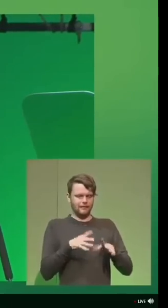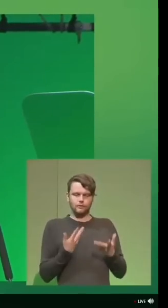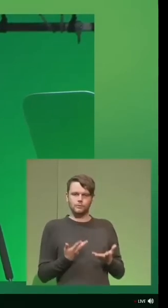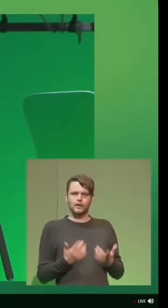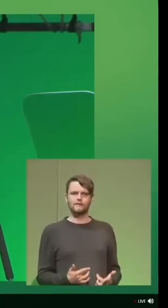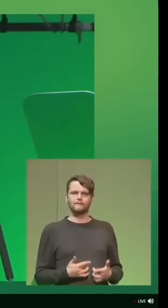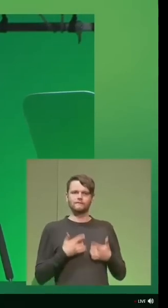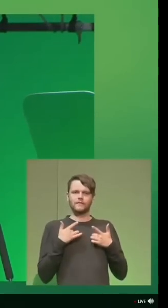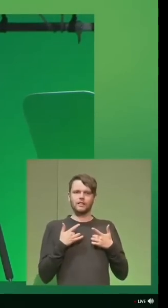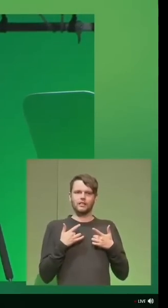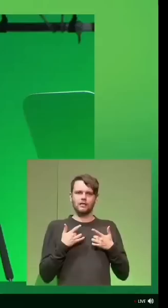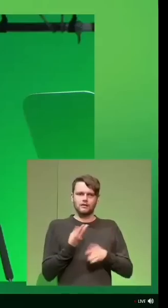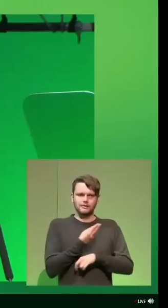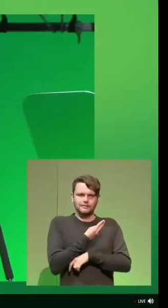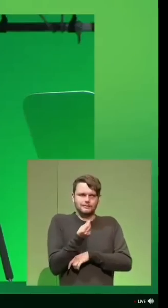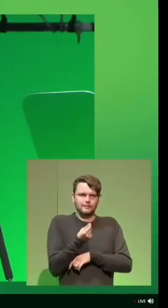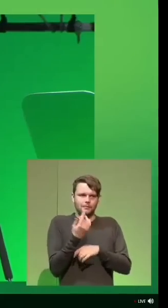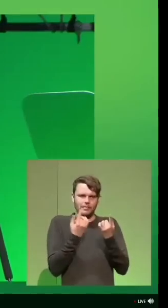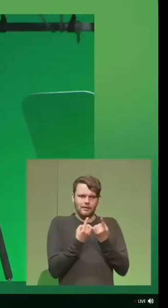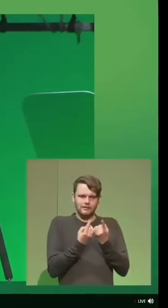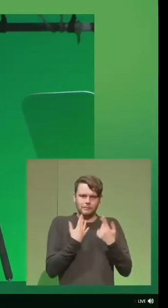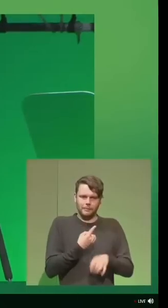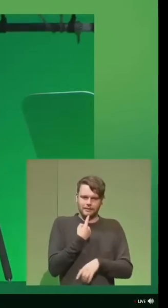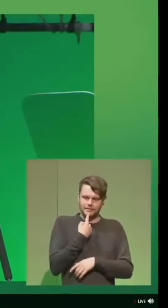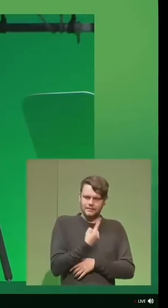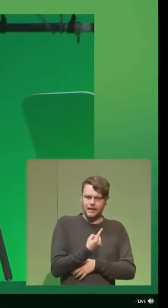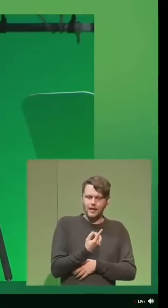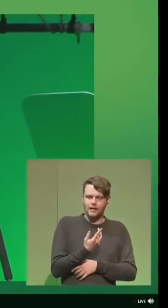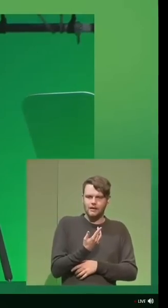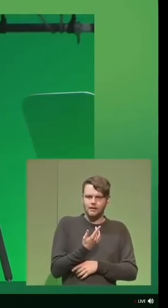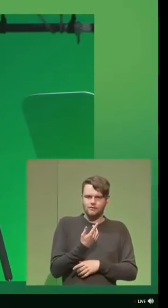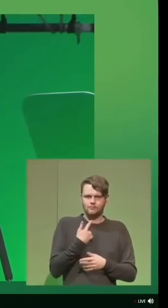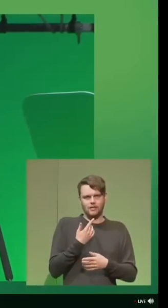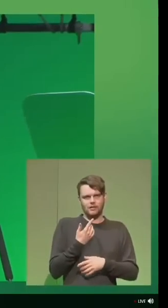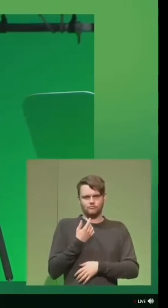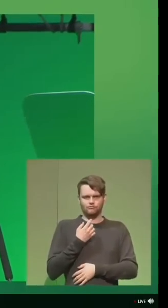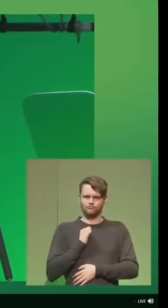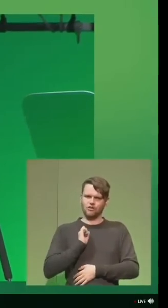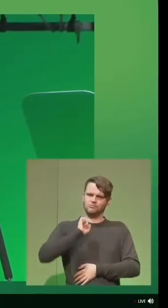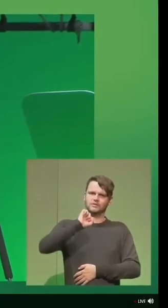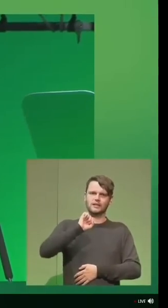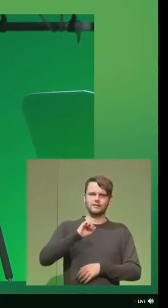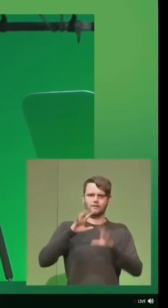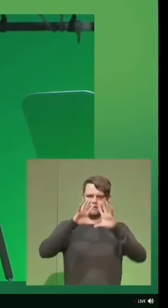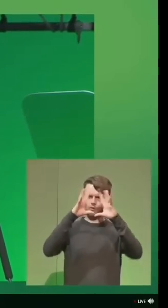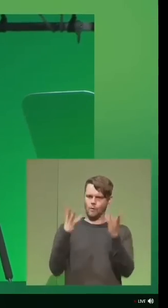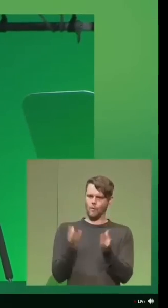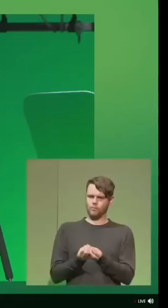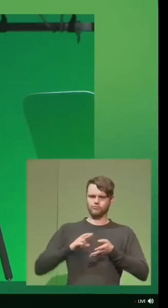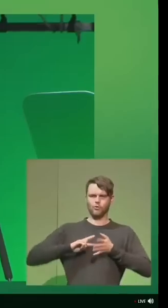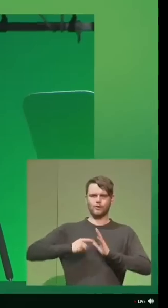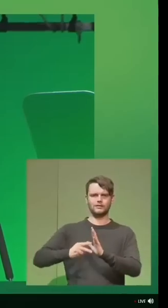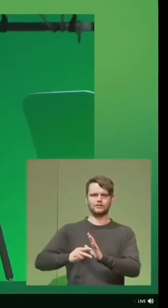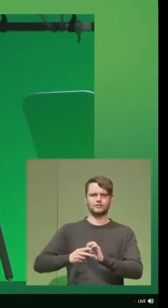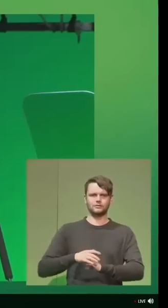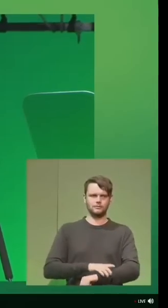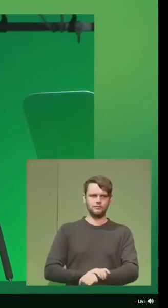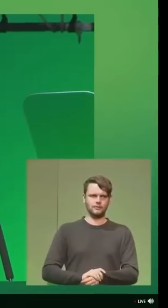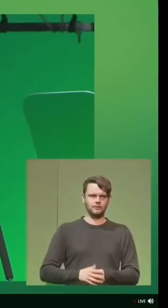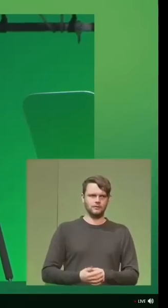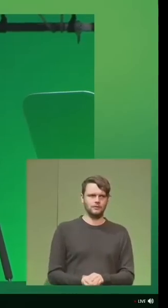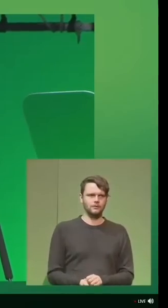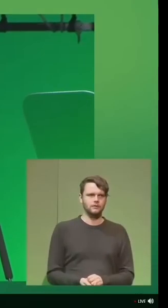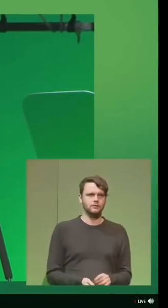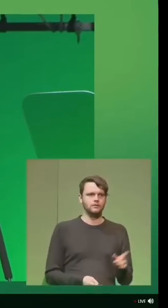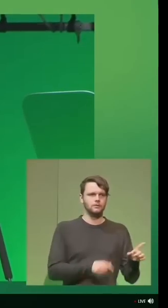feeling that some of the things that have been said today are representative of the whole of this organization. I'm